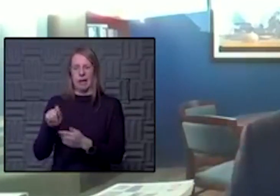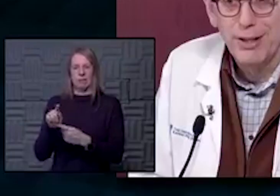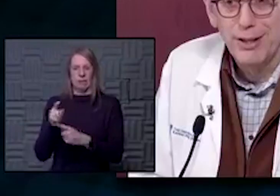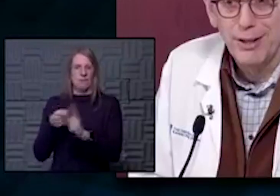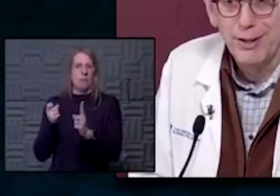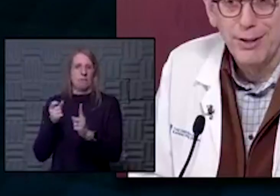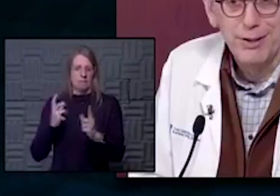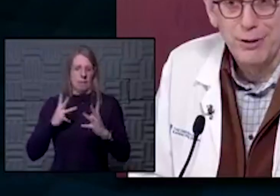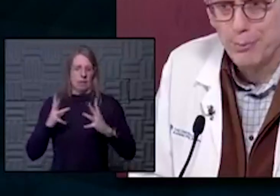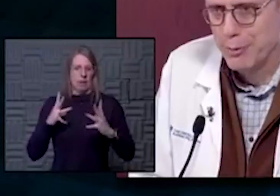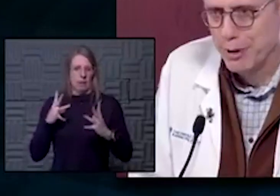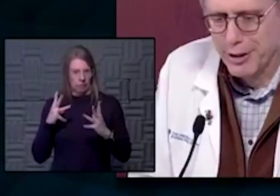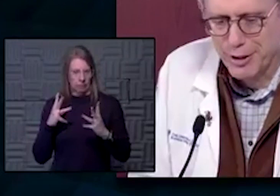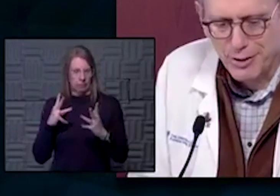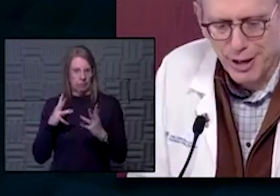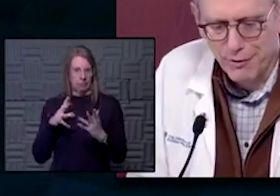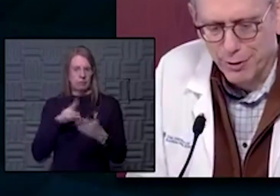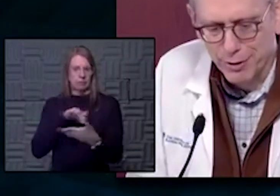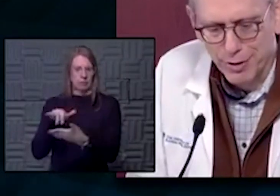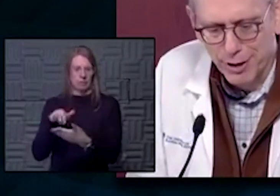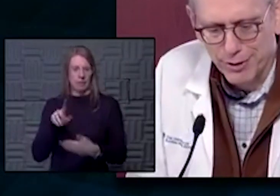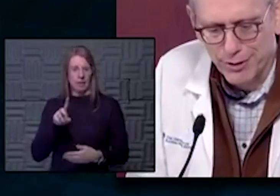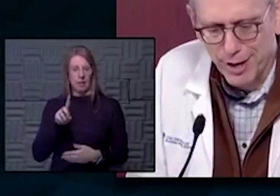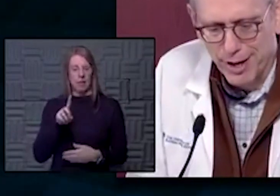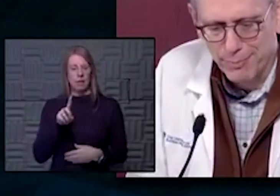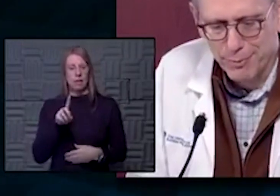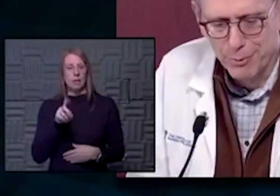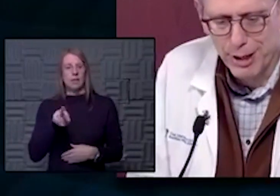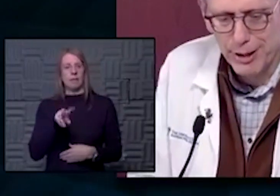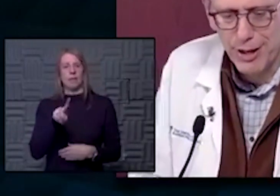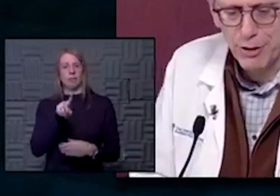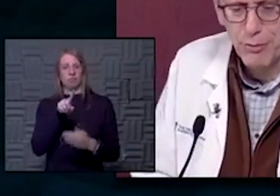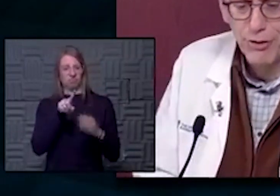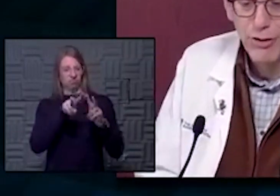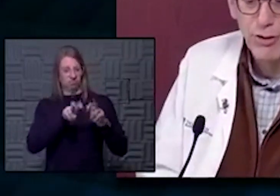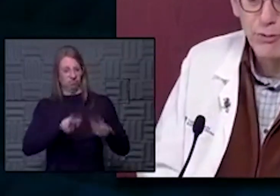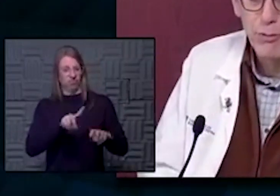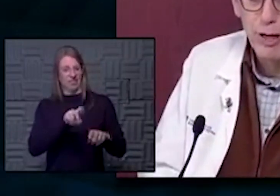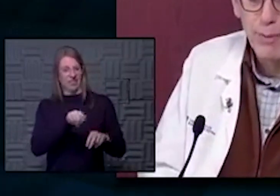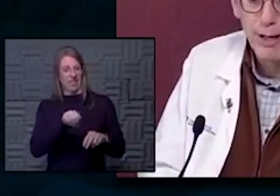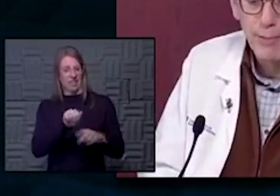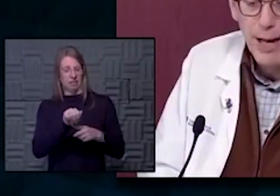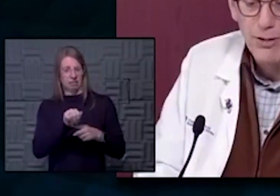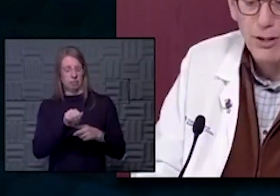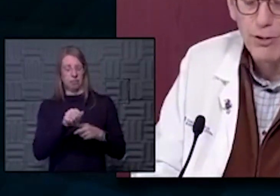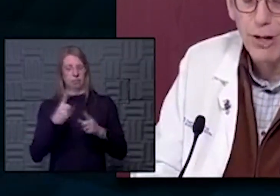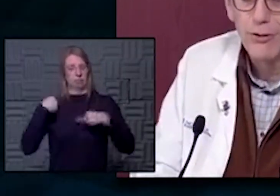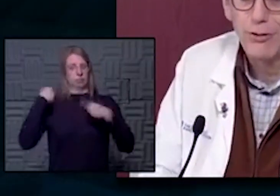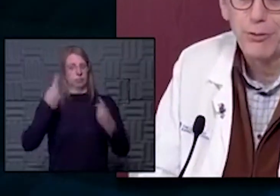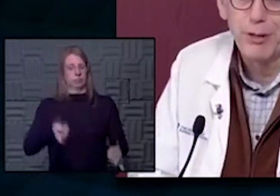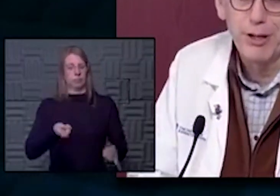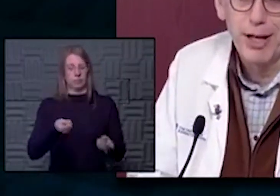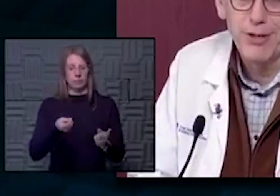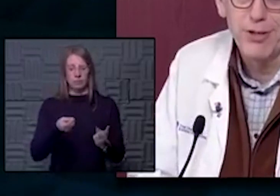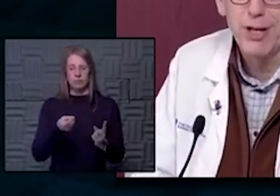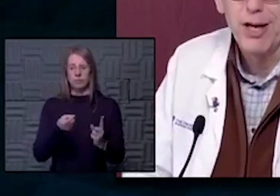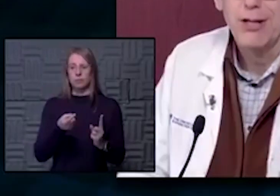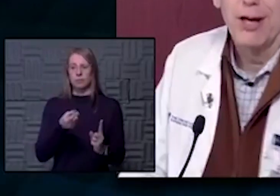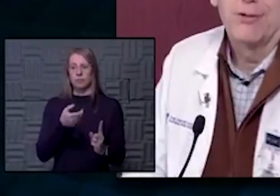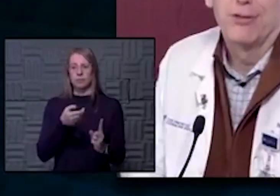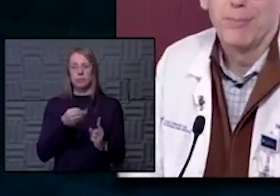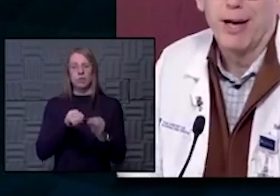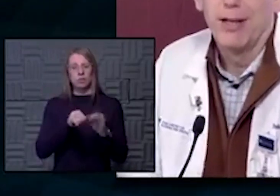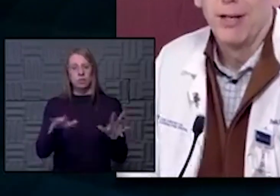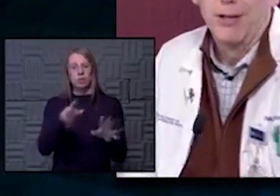So David, you've been looking at this data for the longest time. We're getting lots of questions as well about capacity and transfers from greater Kansas.